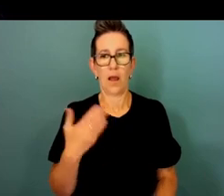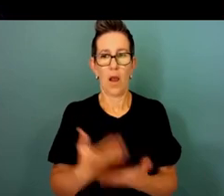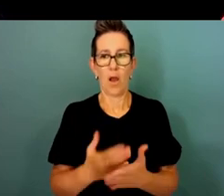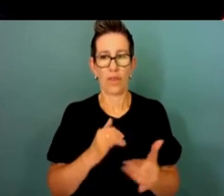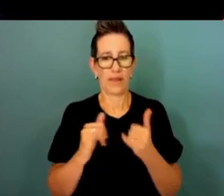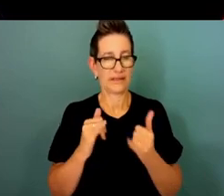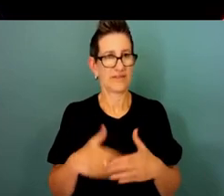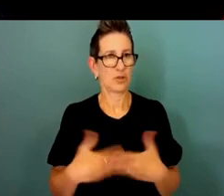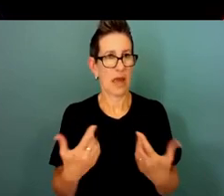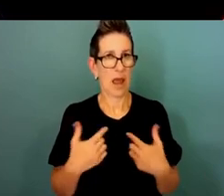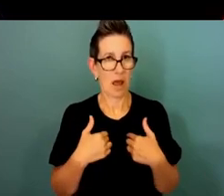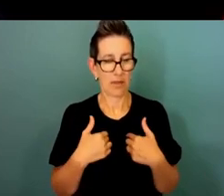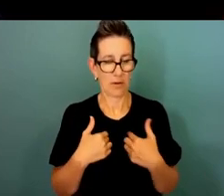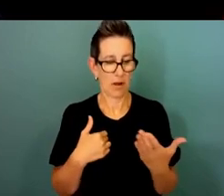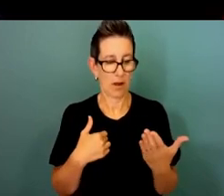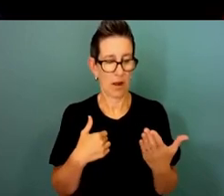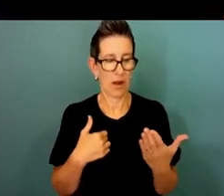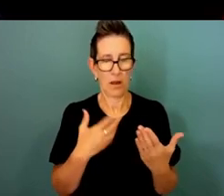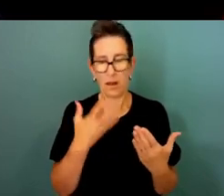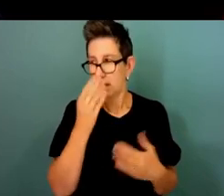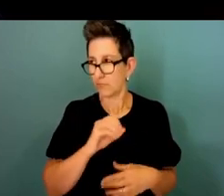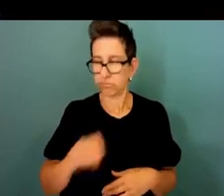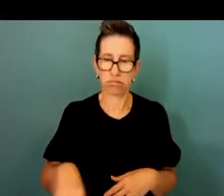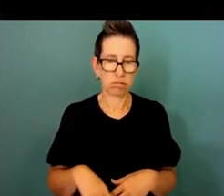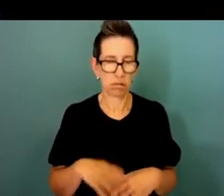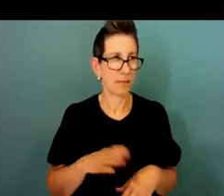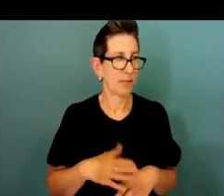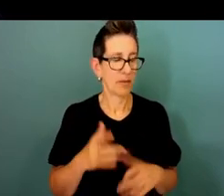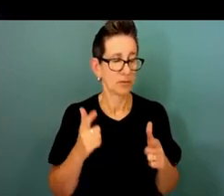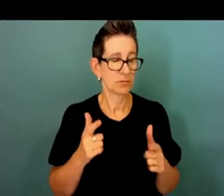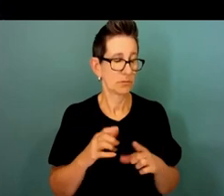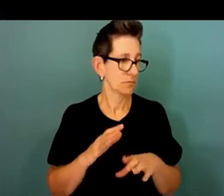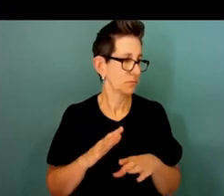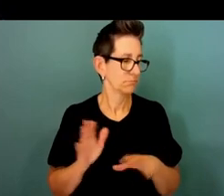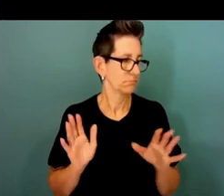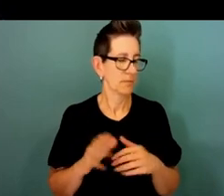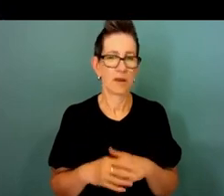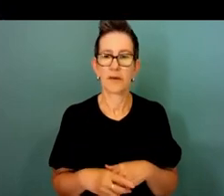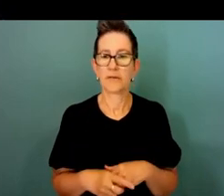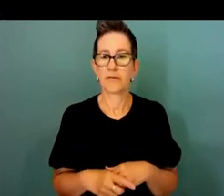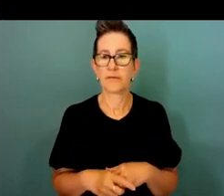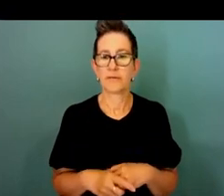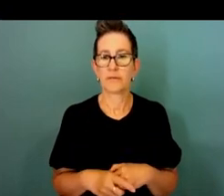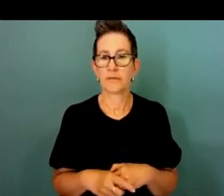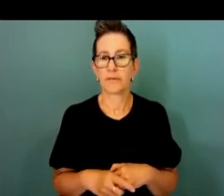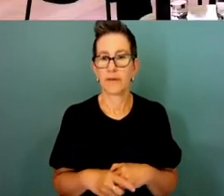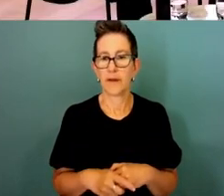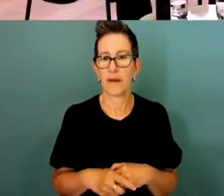it's just too much so it does affect all of us in different ways more recently I was more successful